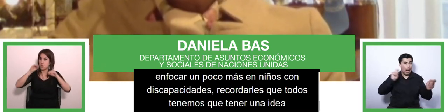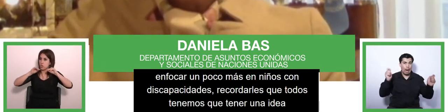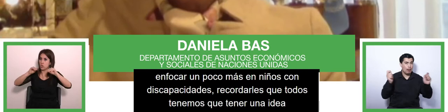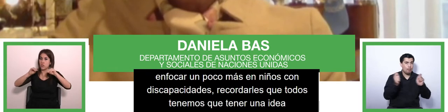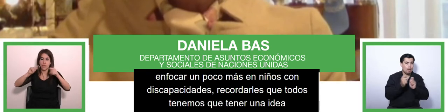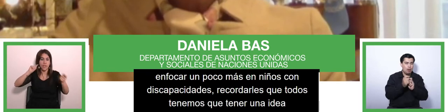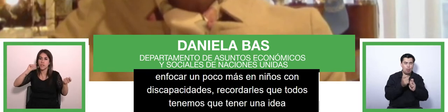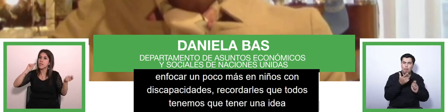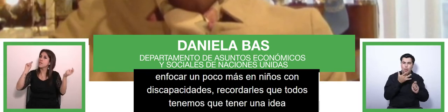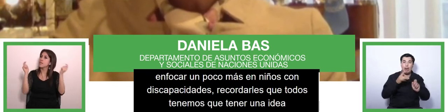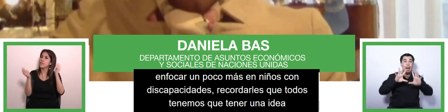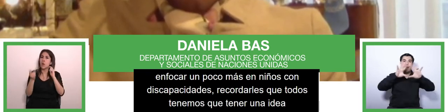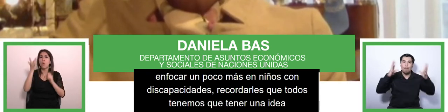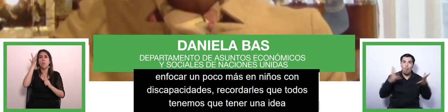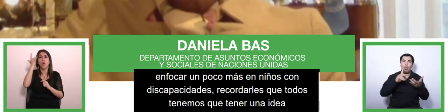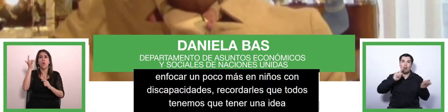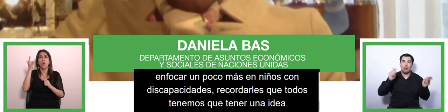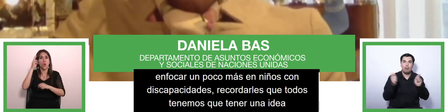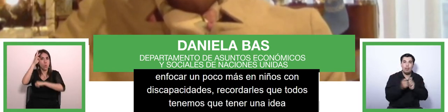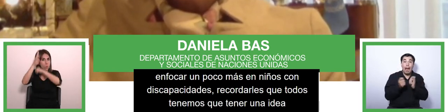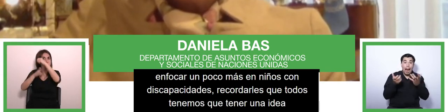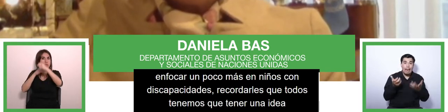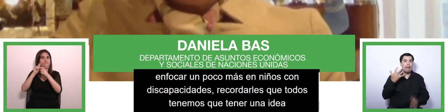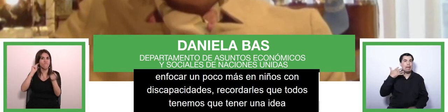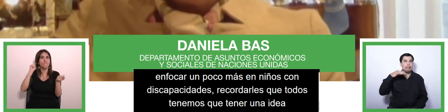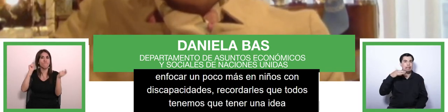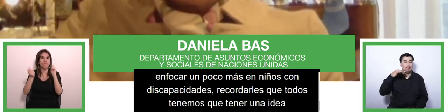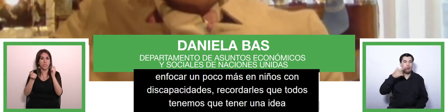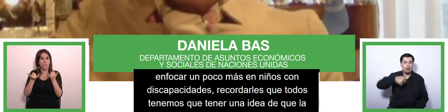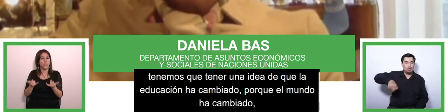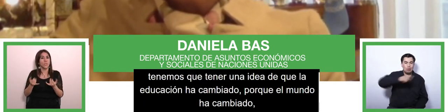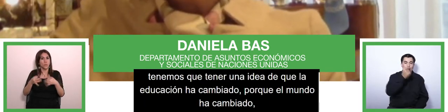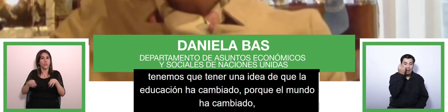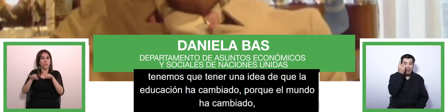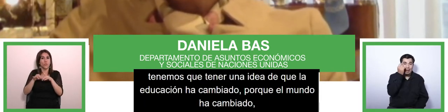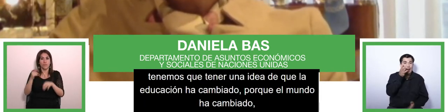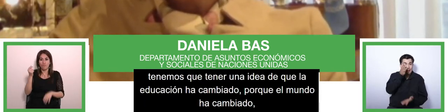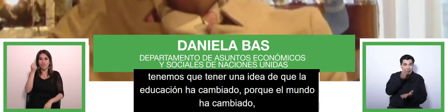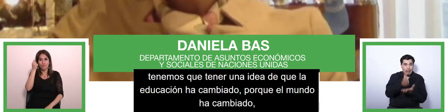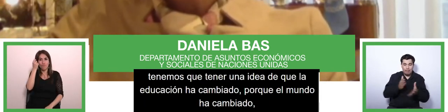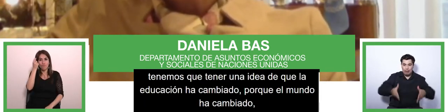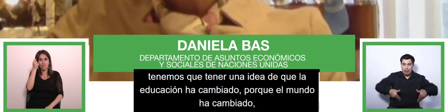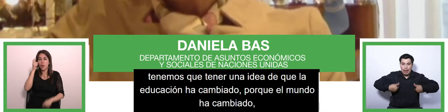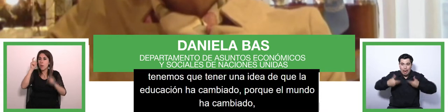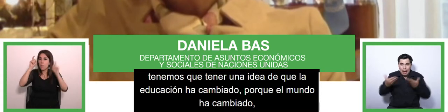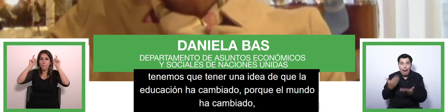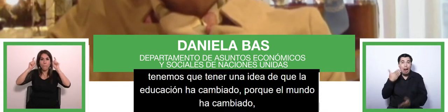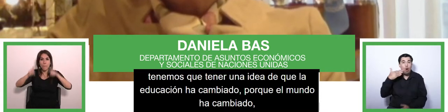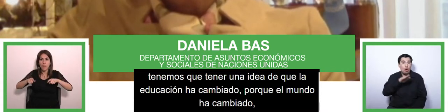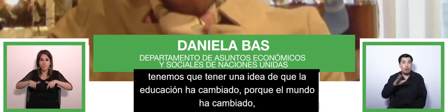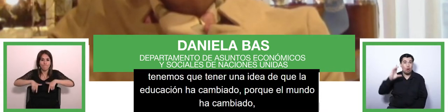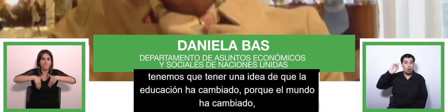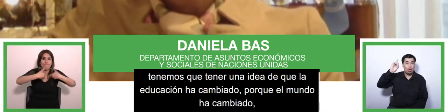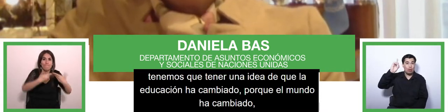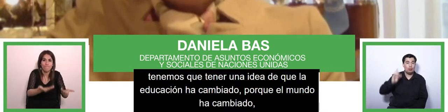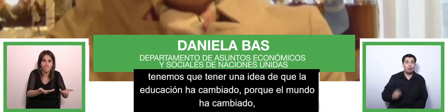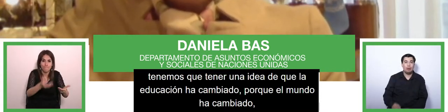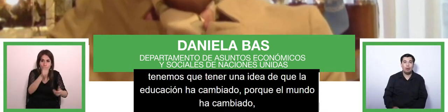that we provide children with disabilities in the very early stages of their life